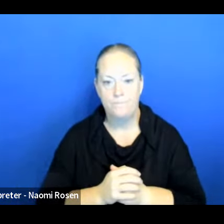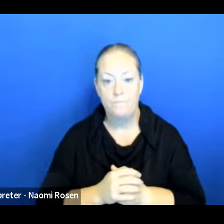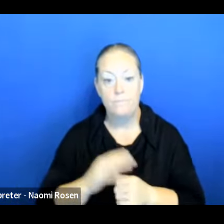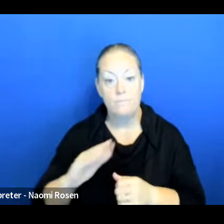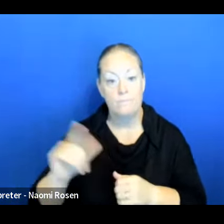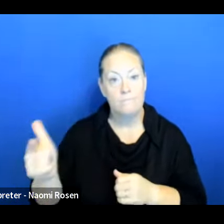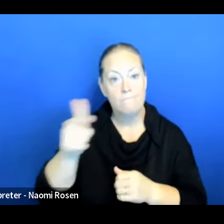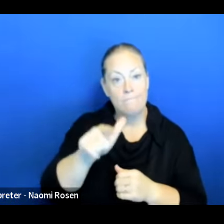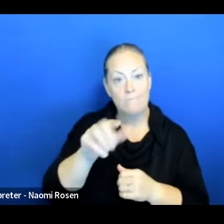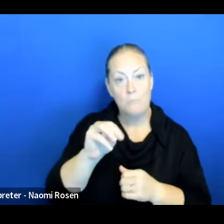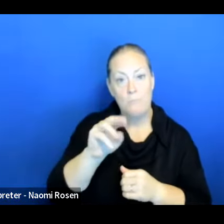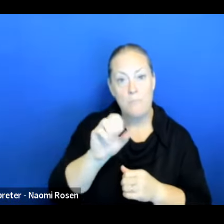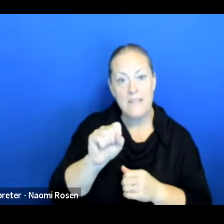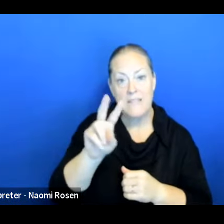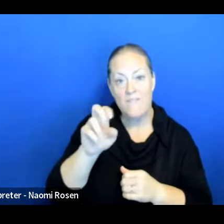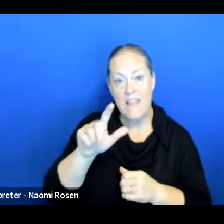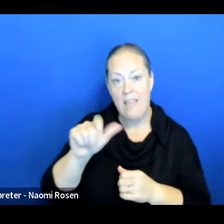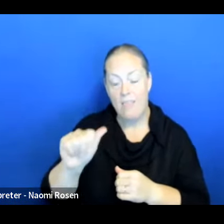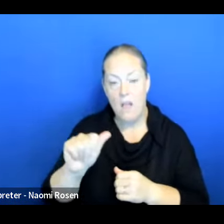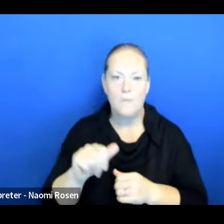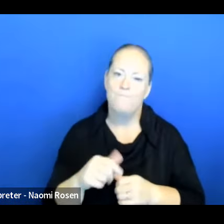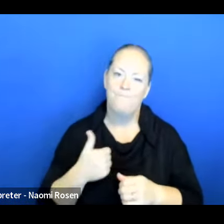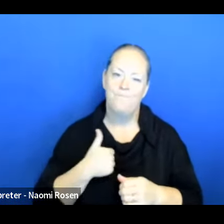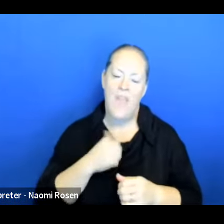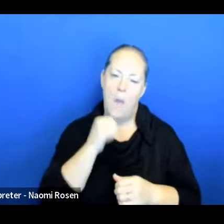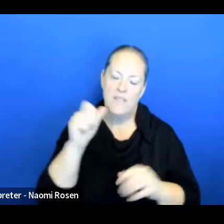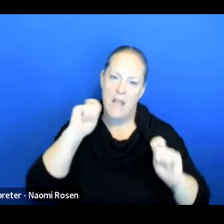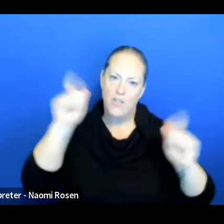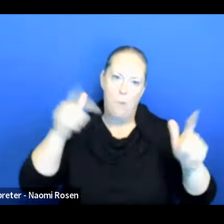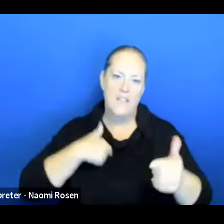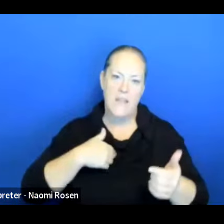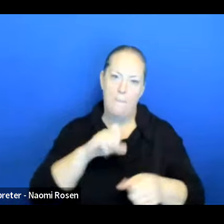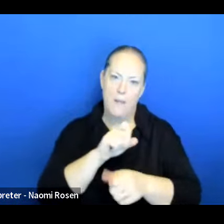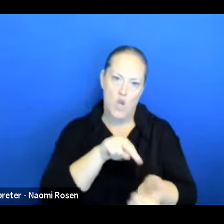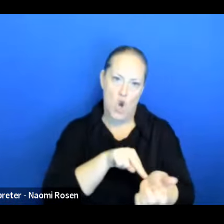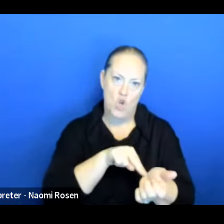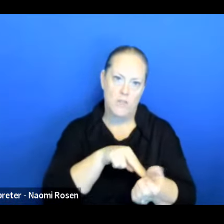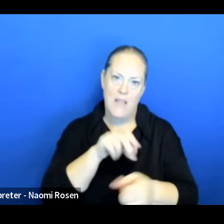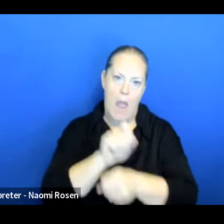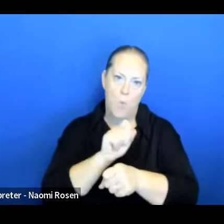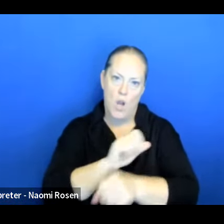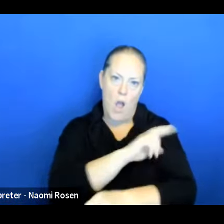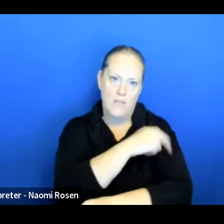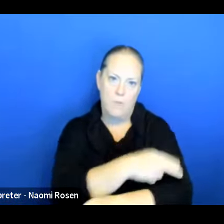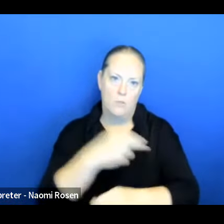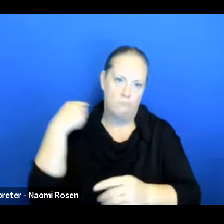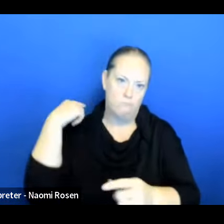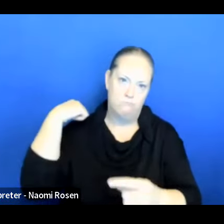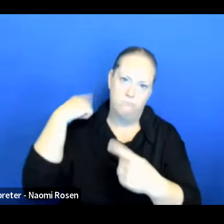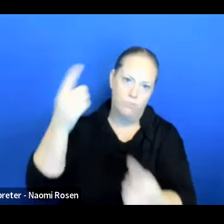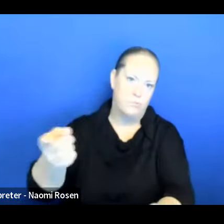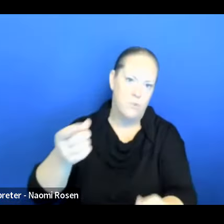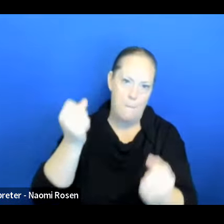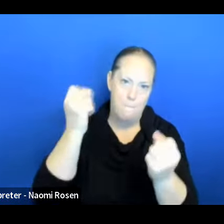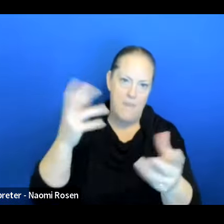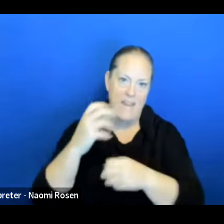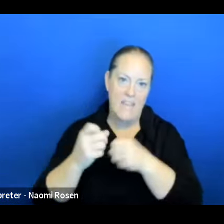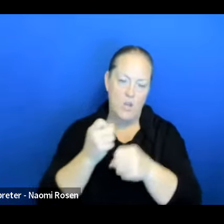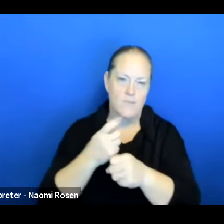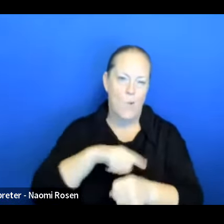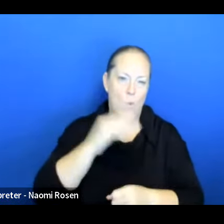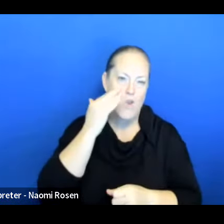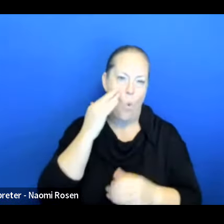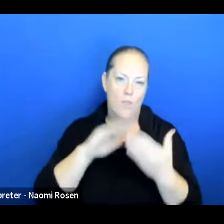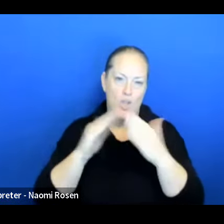there wasn't a surprise because as a nurse and I worked in the hospital for several years, you know, we know our